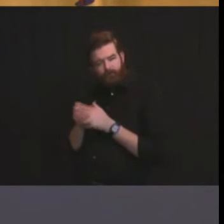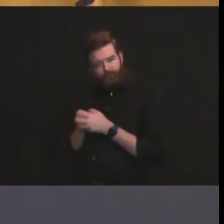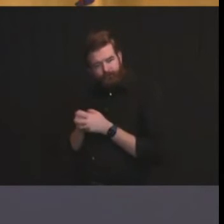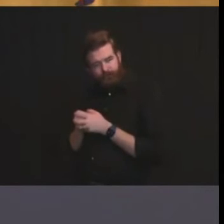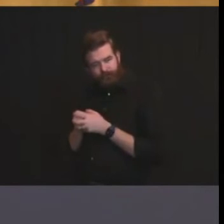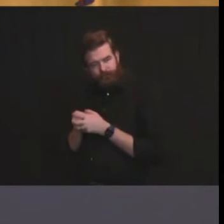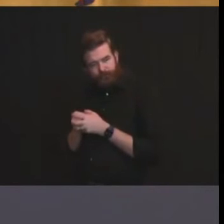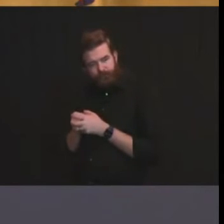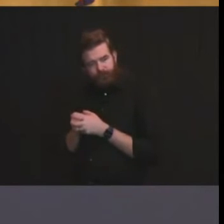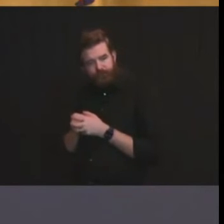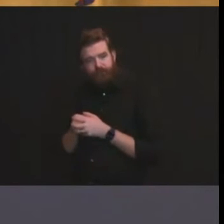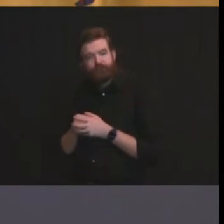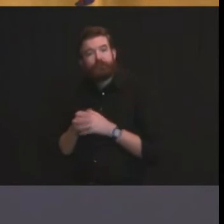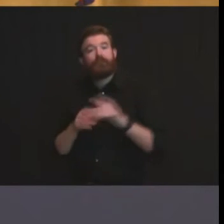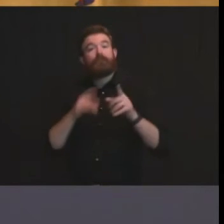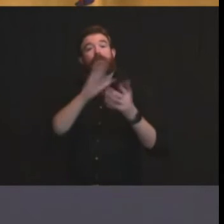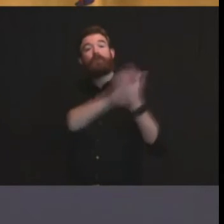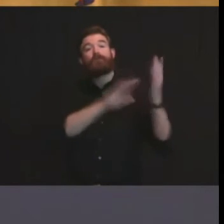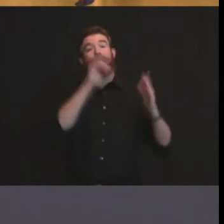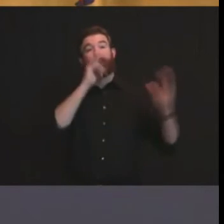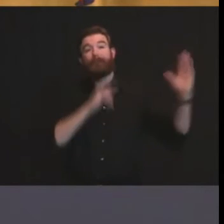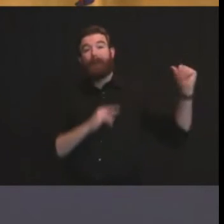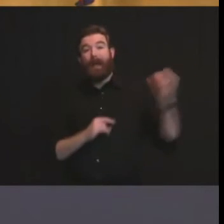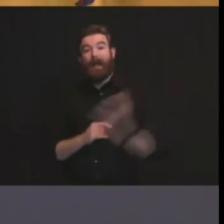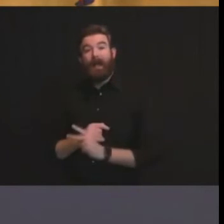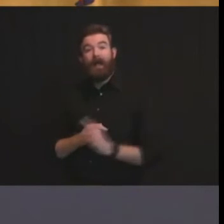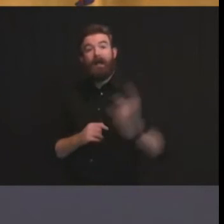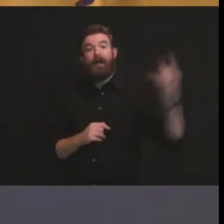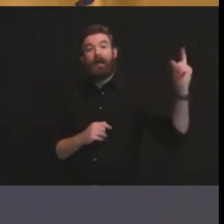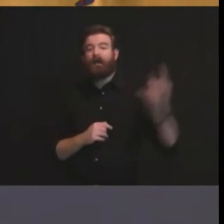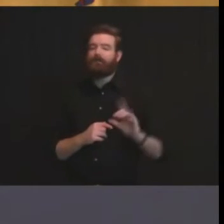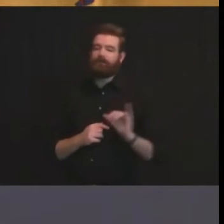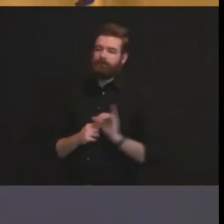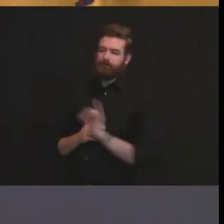there and get tested or continue that process here